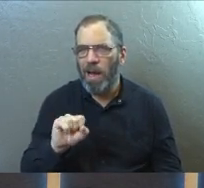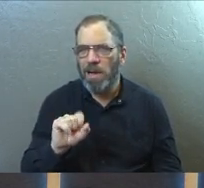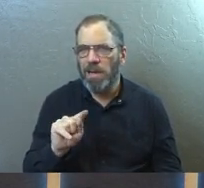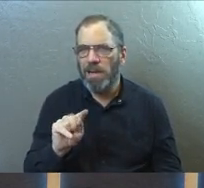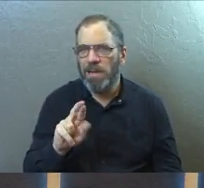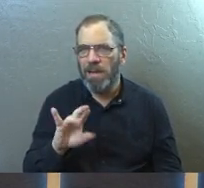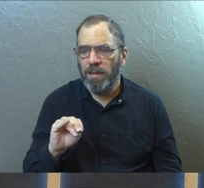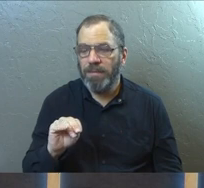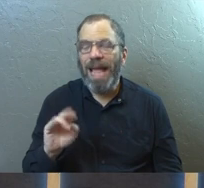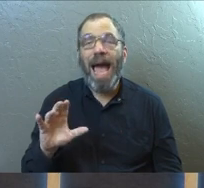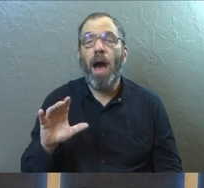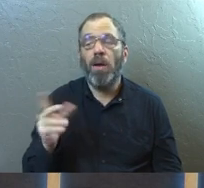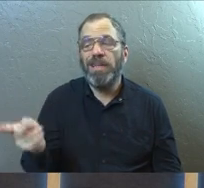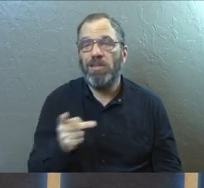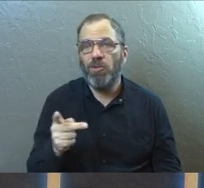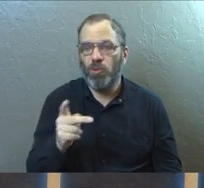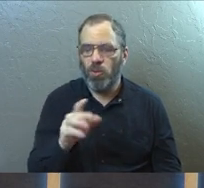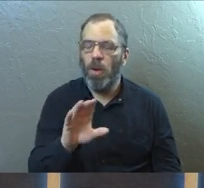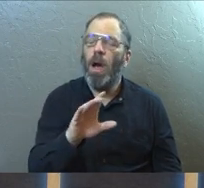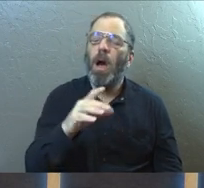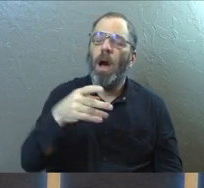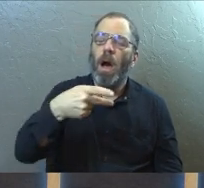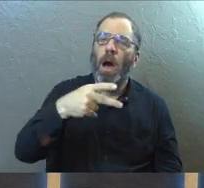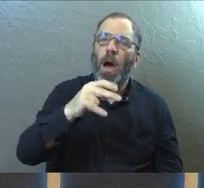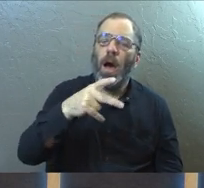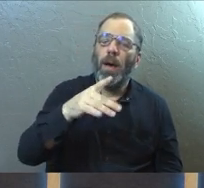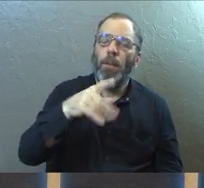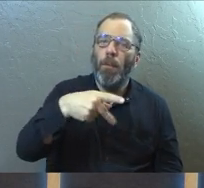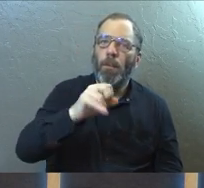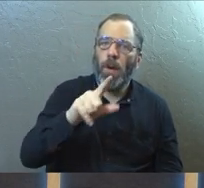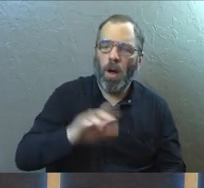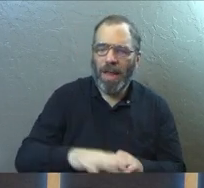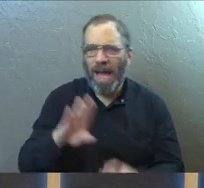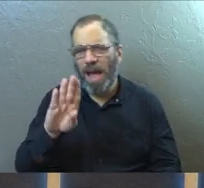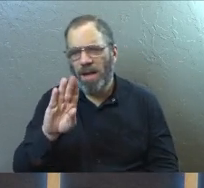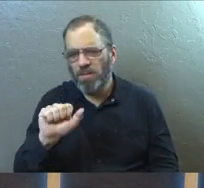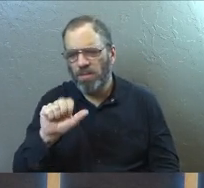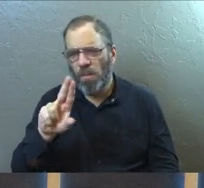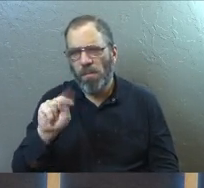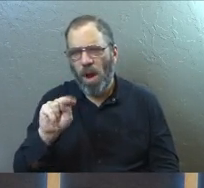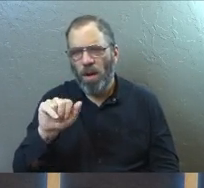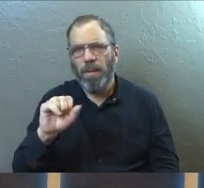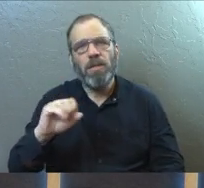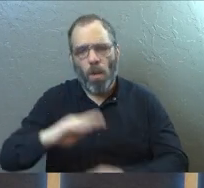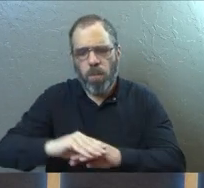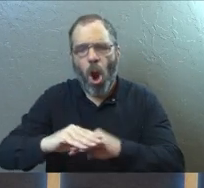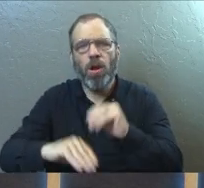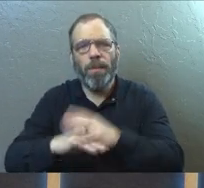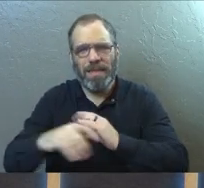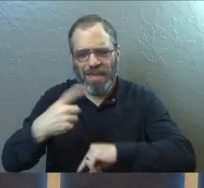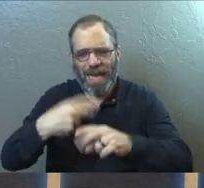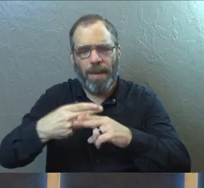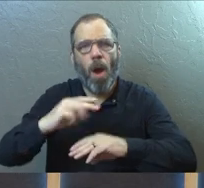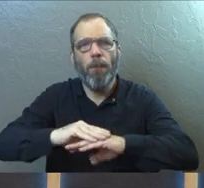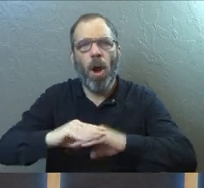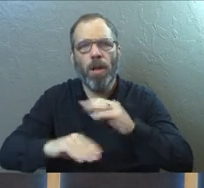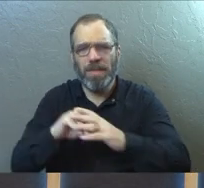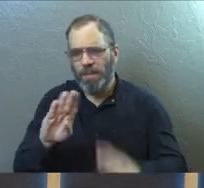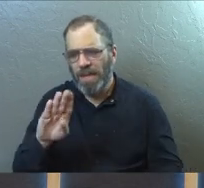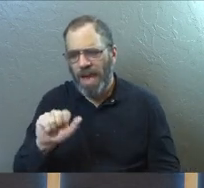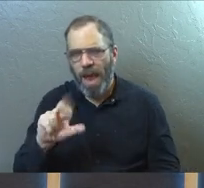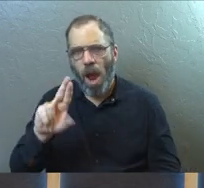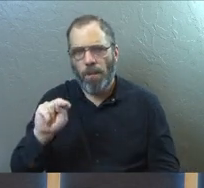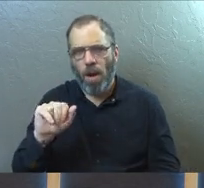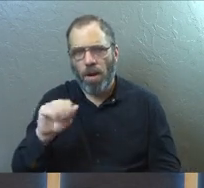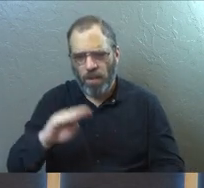are on their church planting missionary journey we talked about last week. It's about a year to two years. They're going throughout the ancient Roman world,